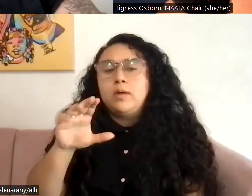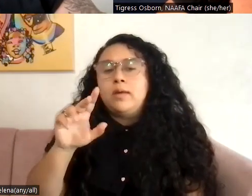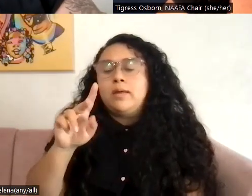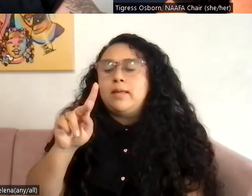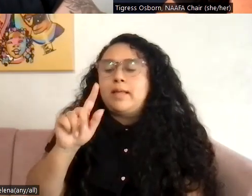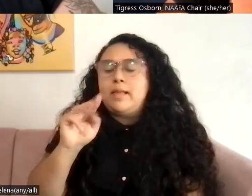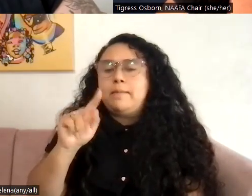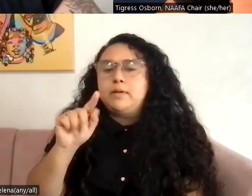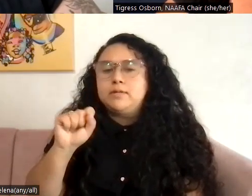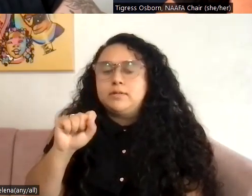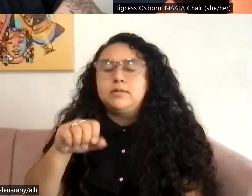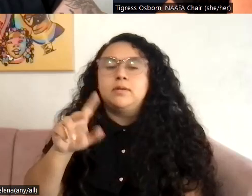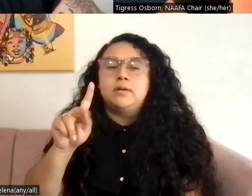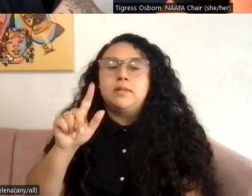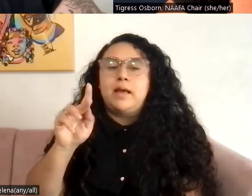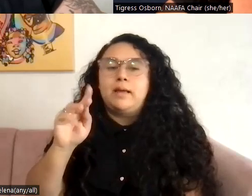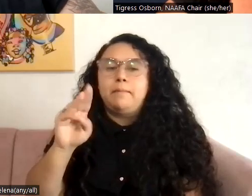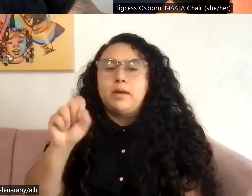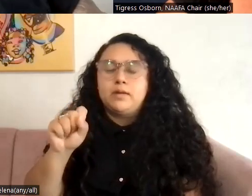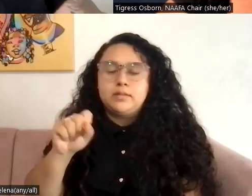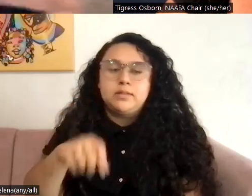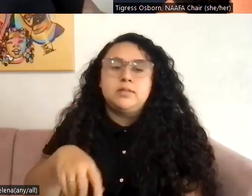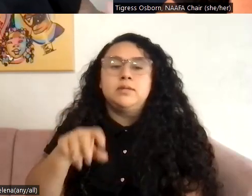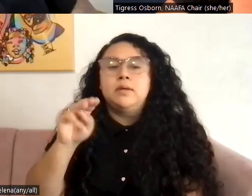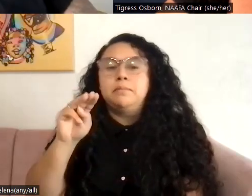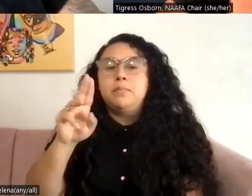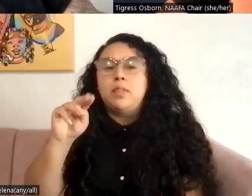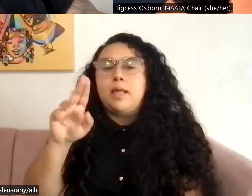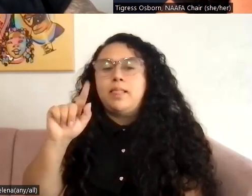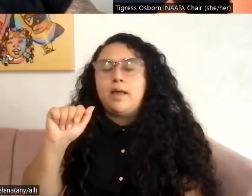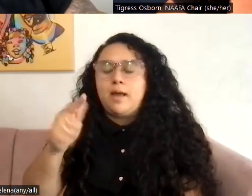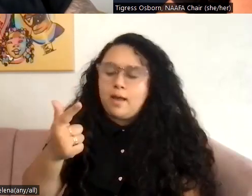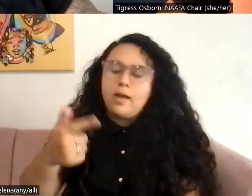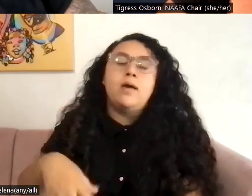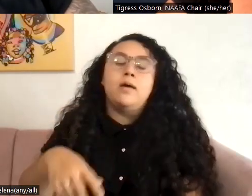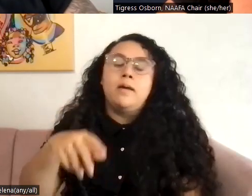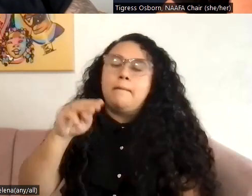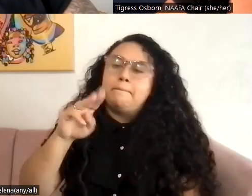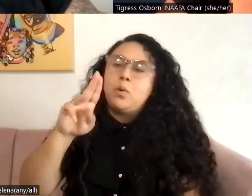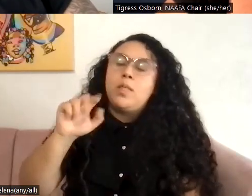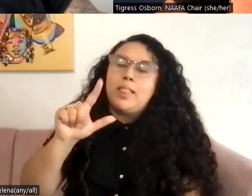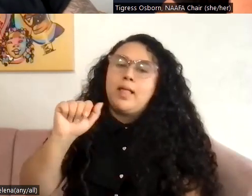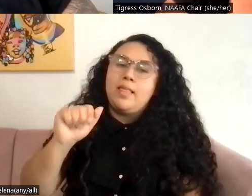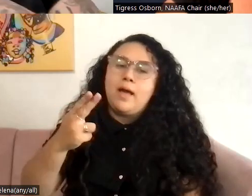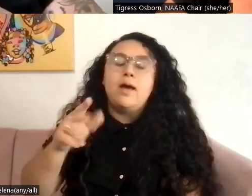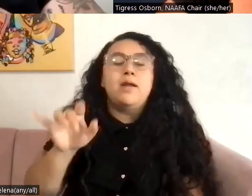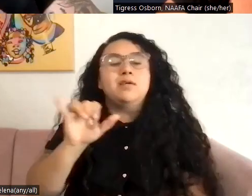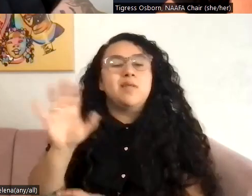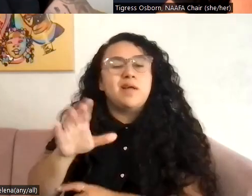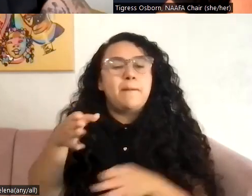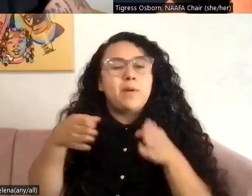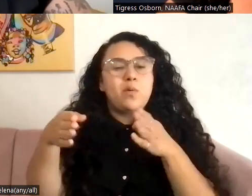Bands of the Chinook, Tualatin, Malala. And then there's many other tribes that were along the Columbia River. So really